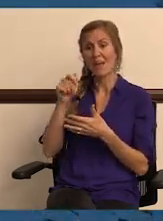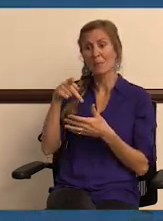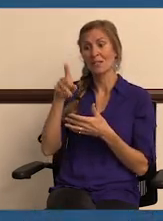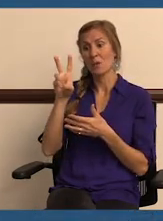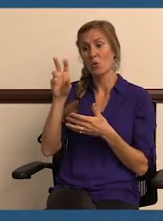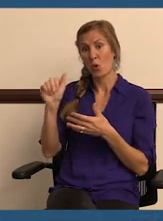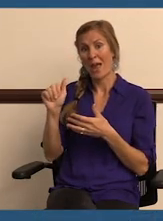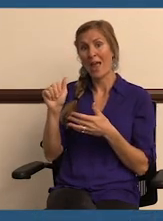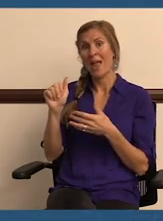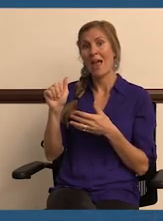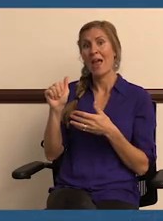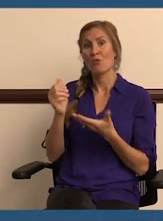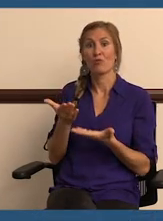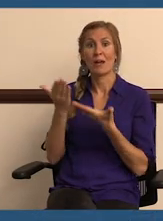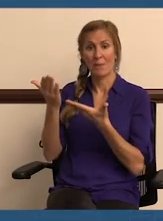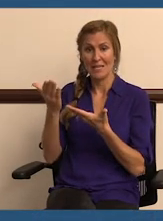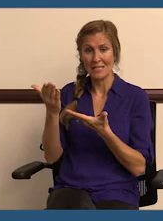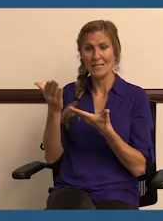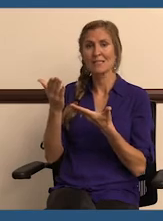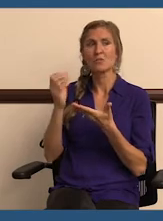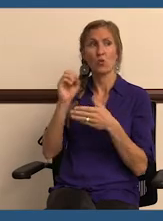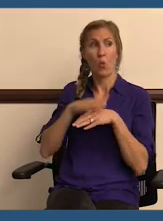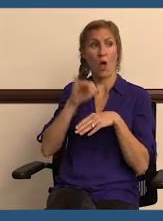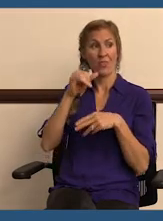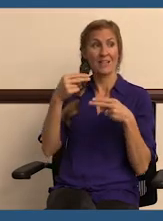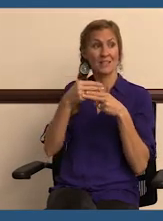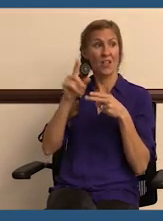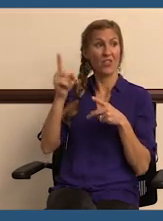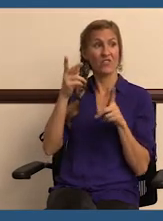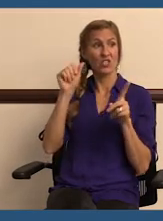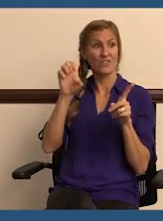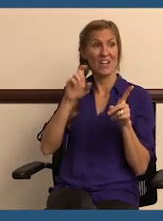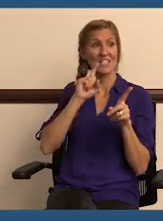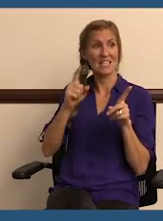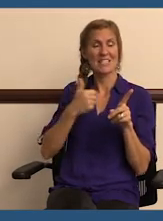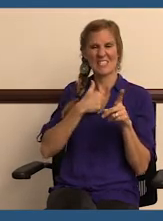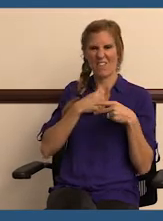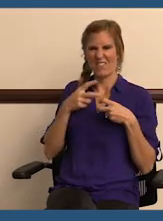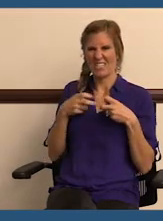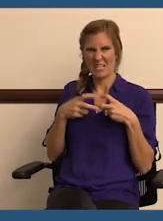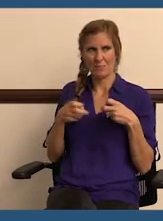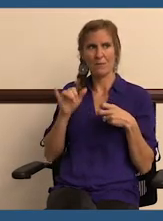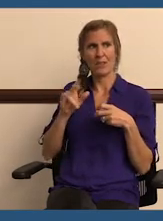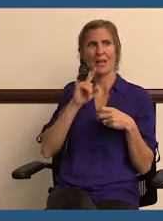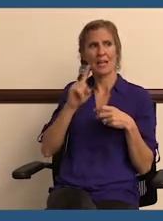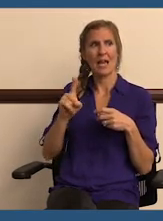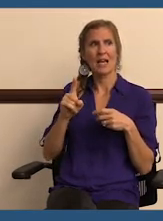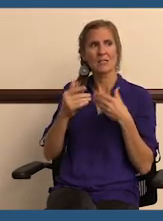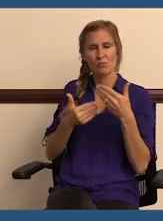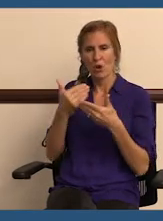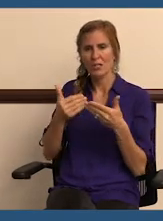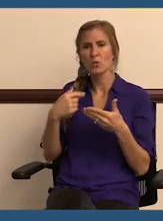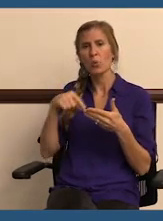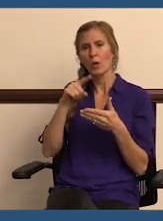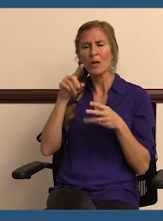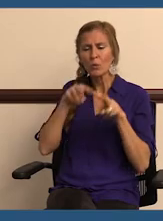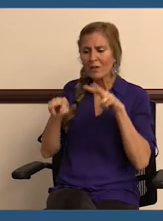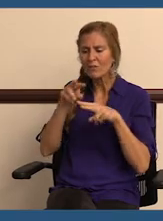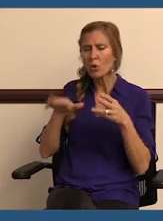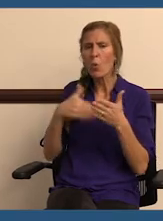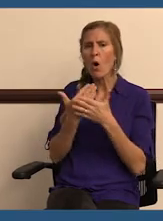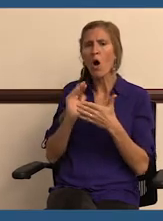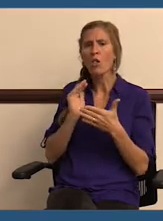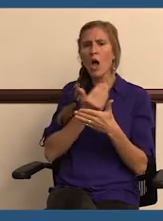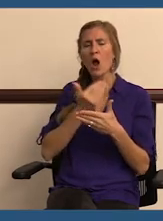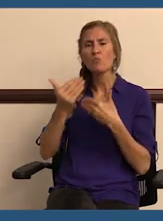that the APWA recommends. So, on this slide, the first phase is the self-assessment, which is a year-long process